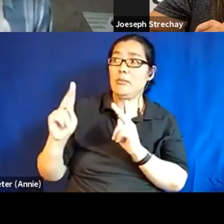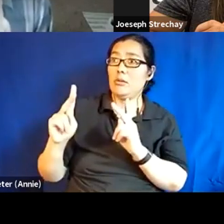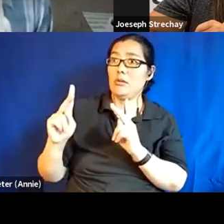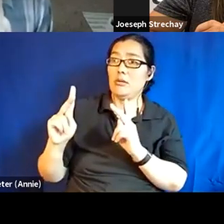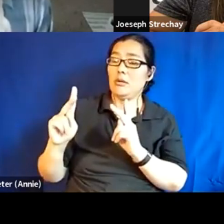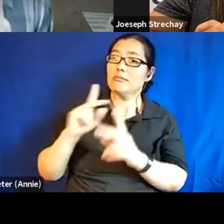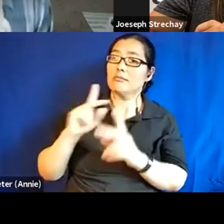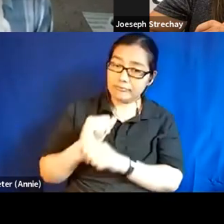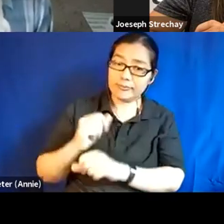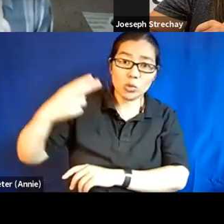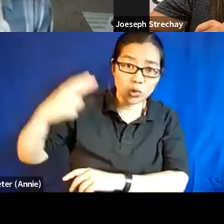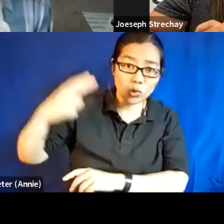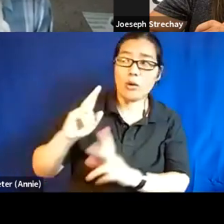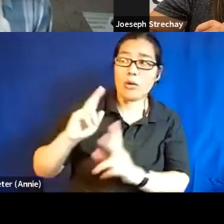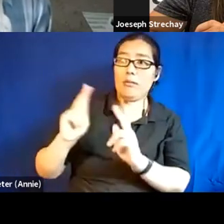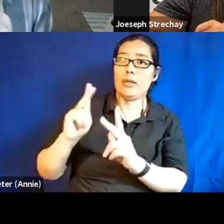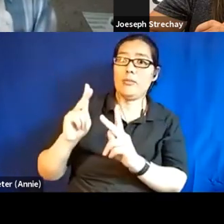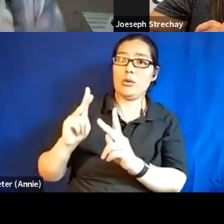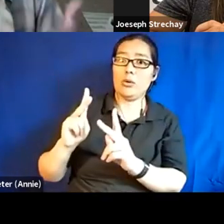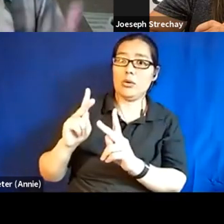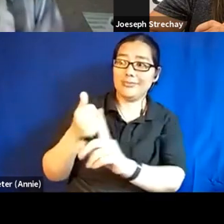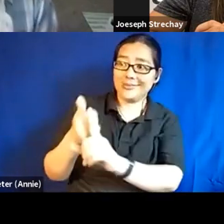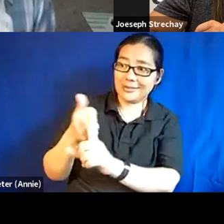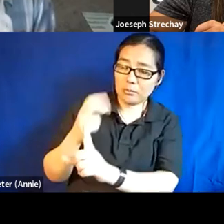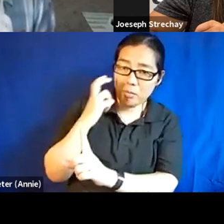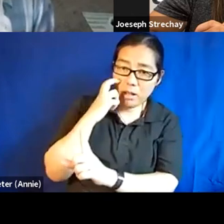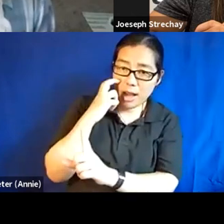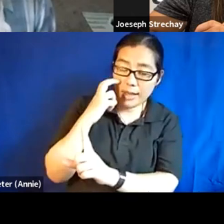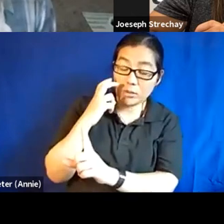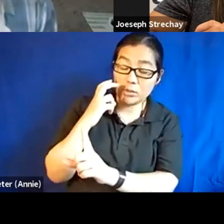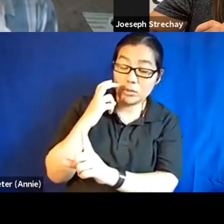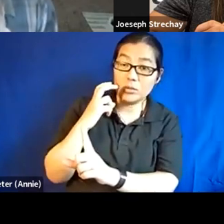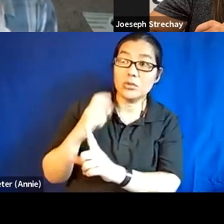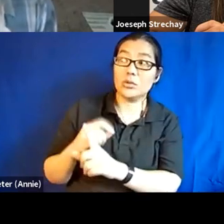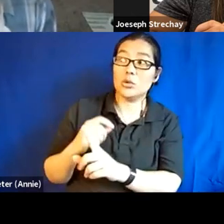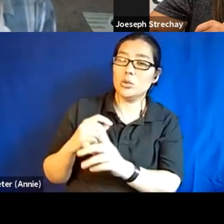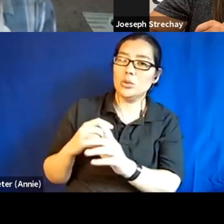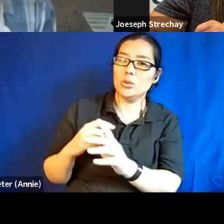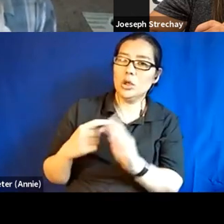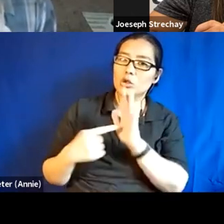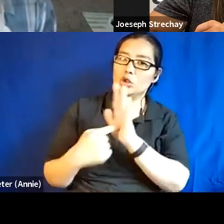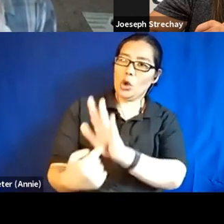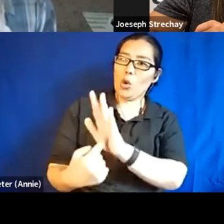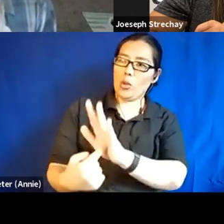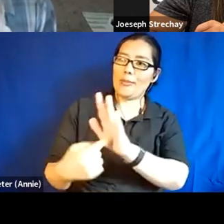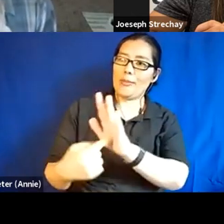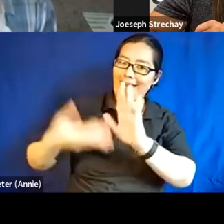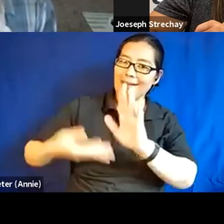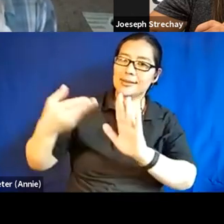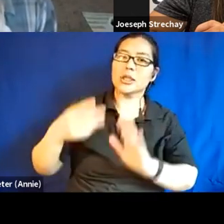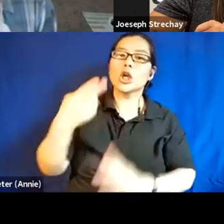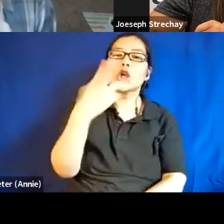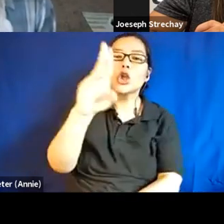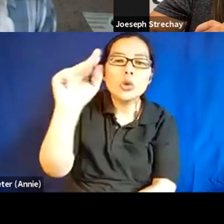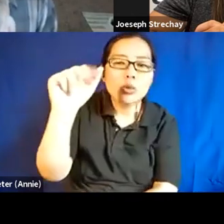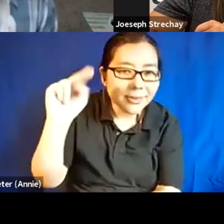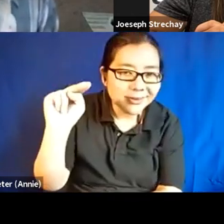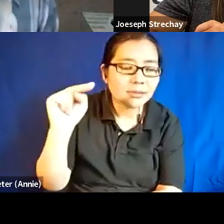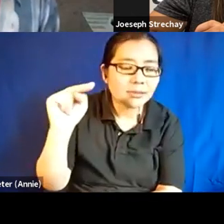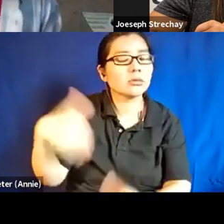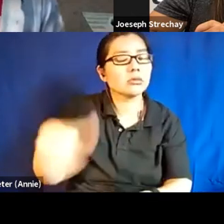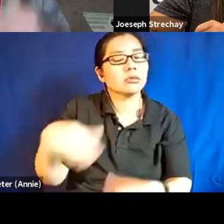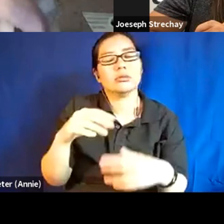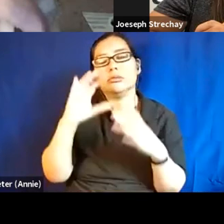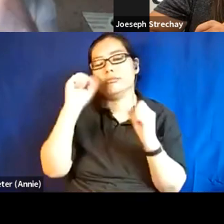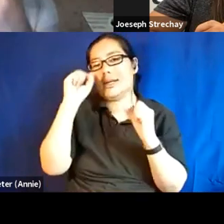blind to just have them show up and to have them treated with such humanity, right? Um, um, is, really extraordinary. Um, I can't recommend the